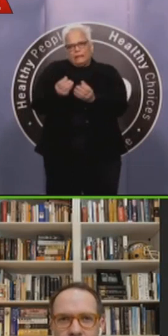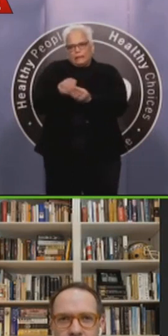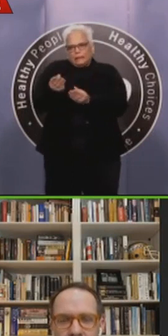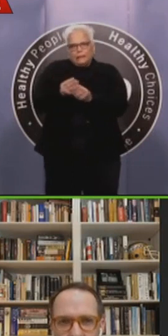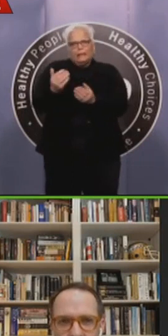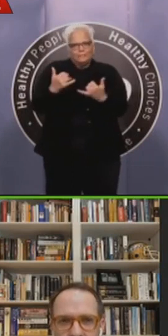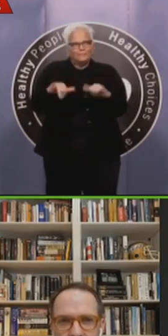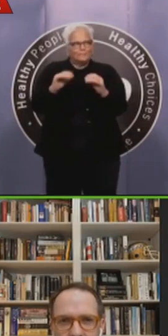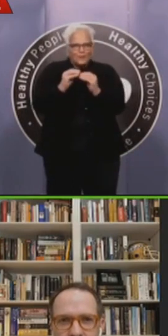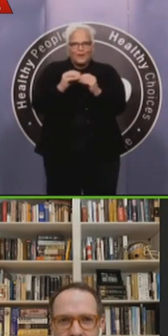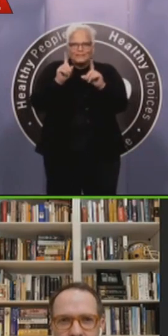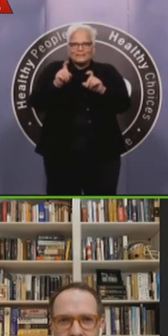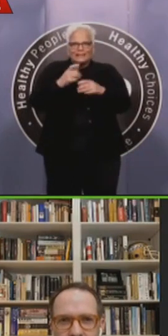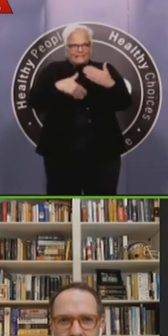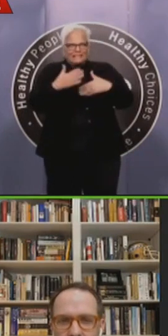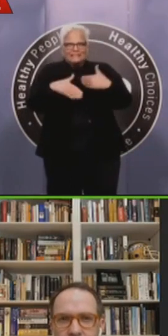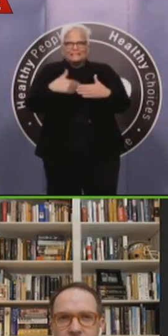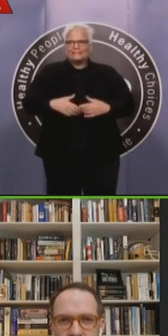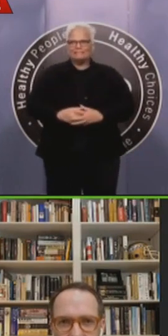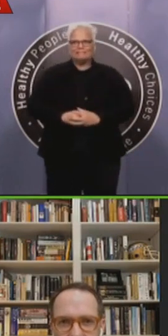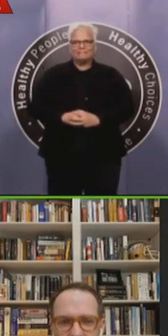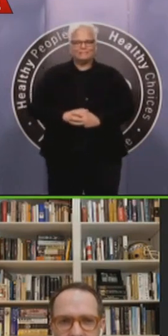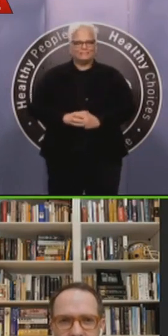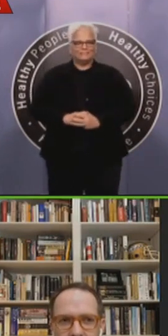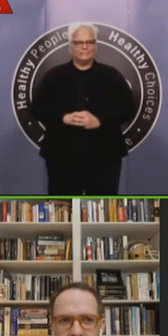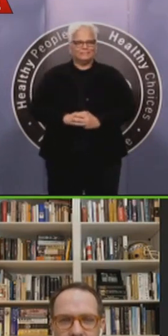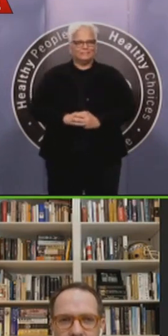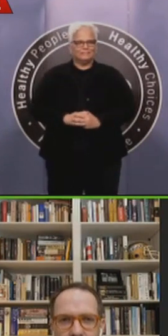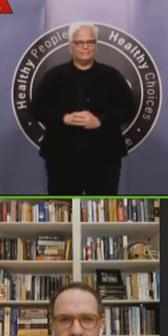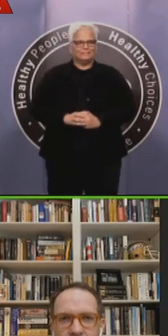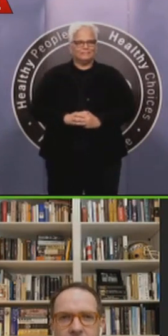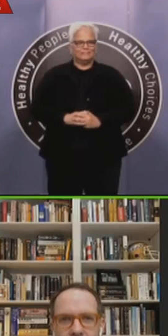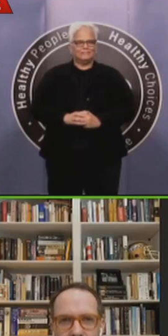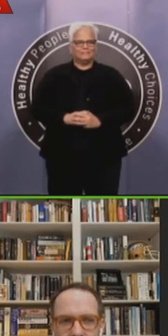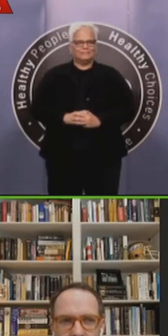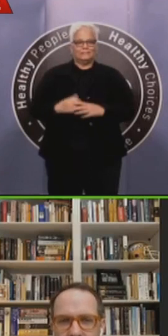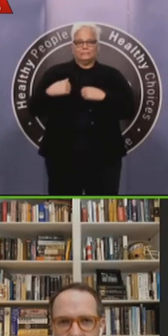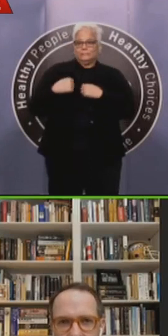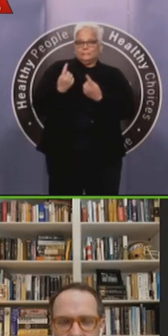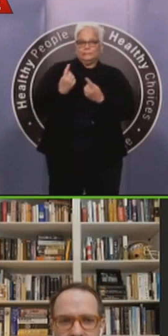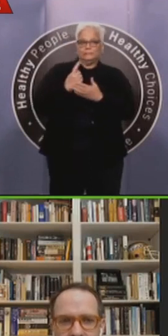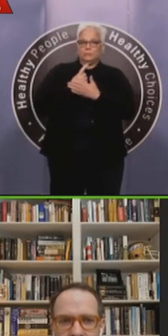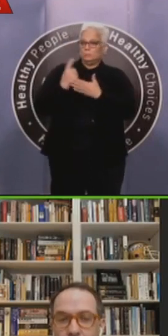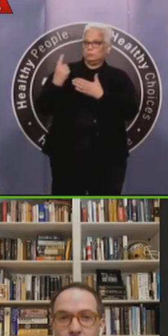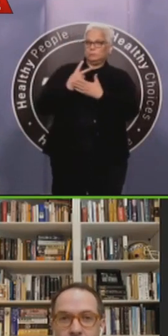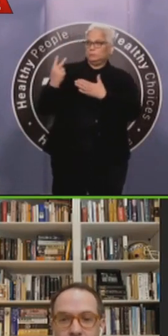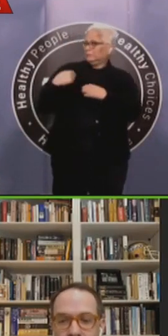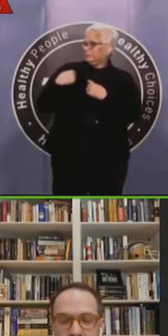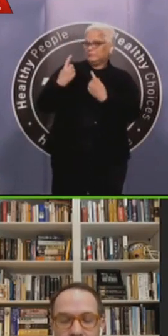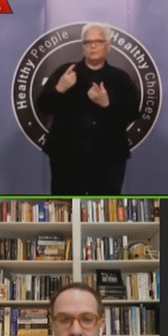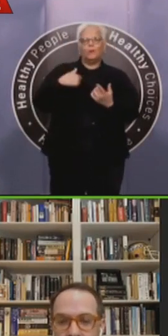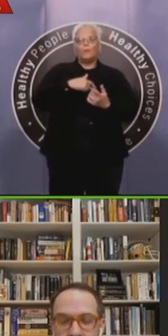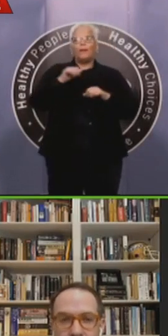didn't know how widespread it was. Um, and we still don't, uh, but what we can do, I think, and where